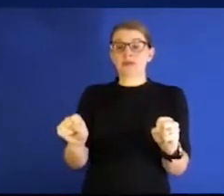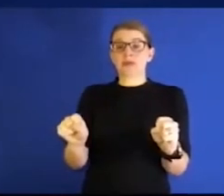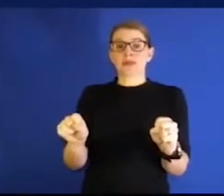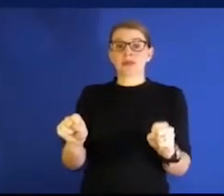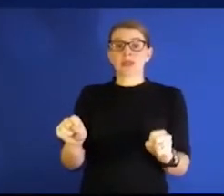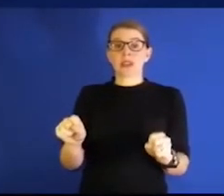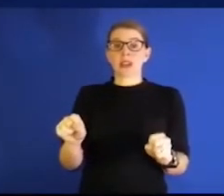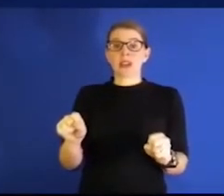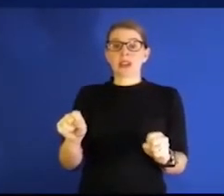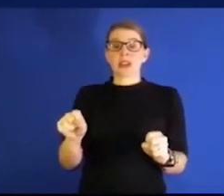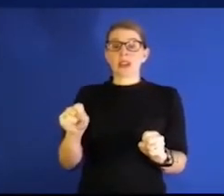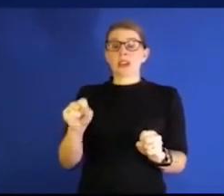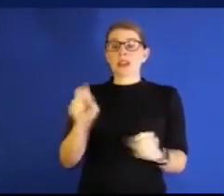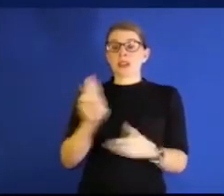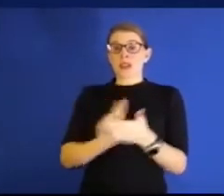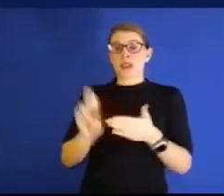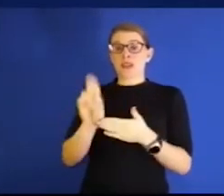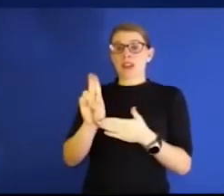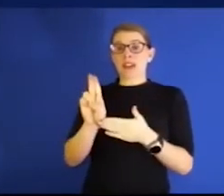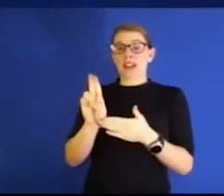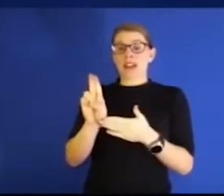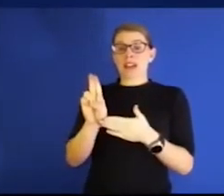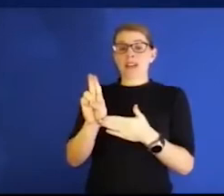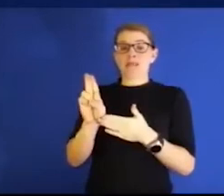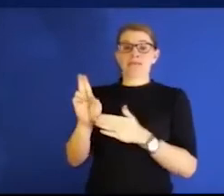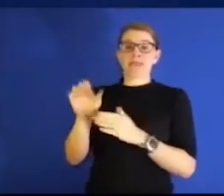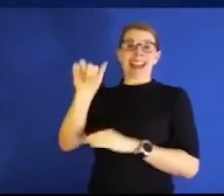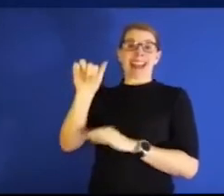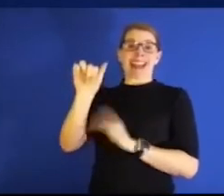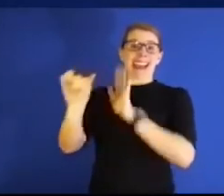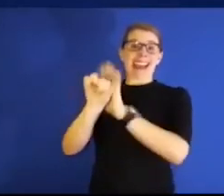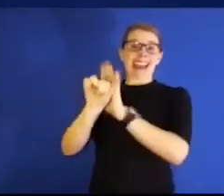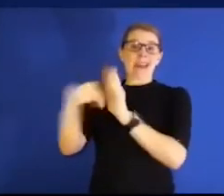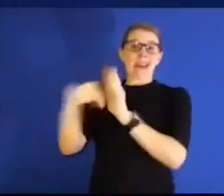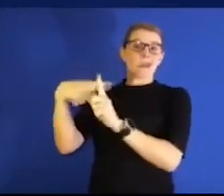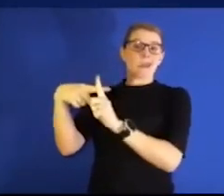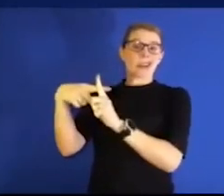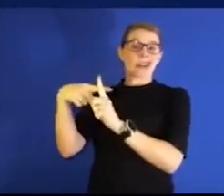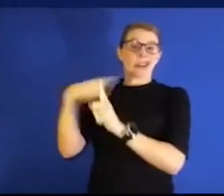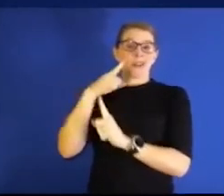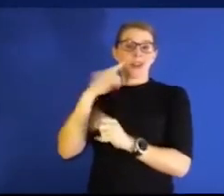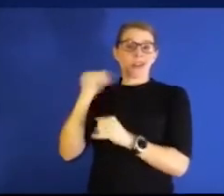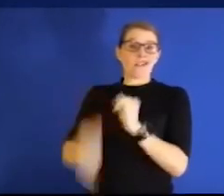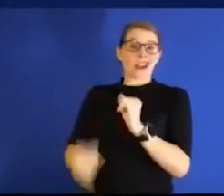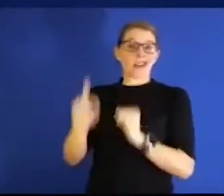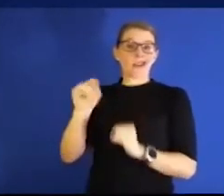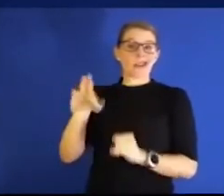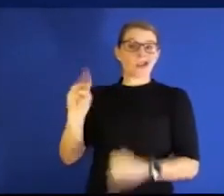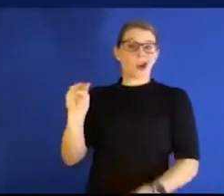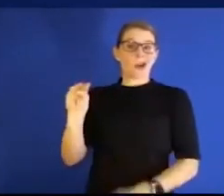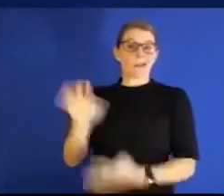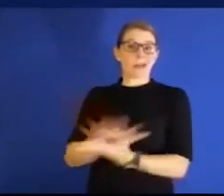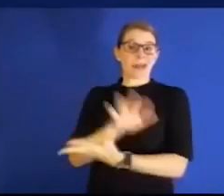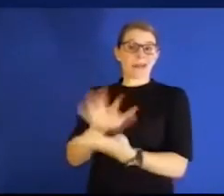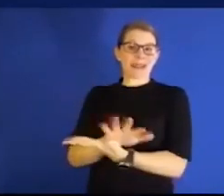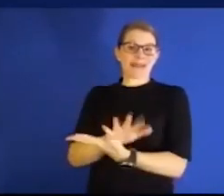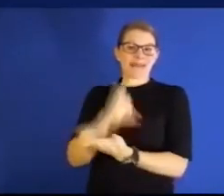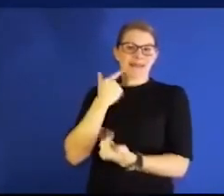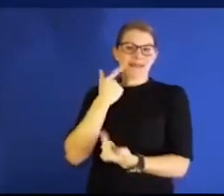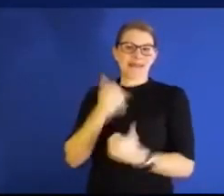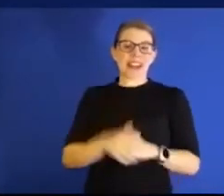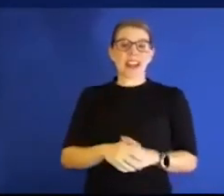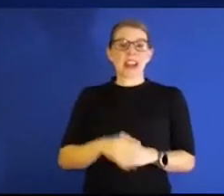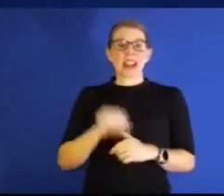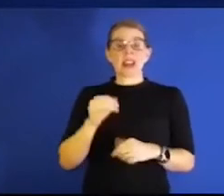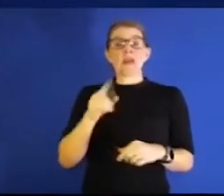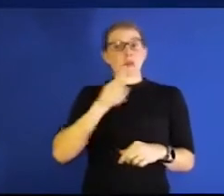university should get an A-plus for how they've done here on their final term paper. And to be honest with you, if you step back, they've had a great